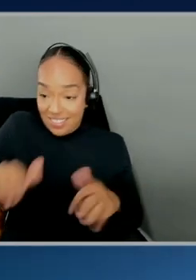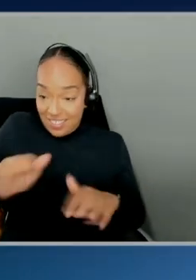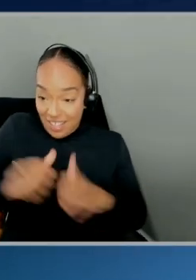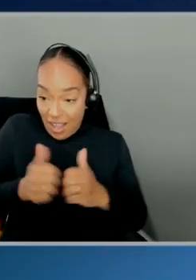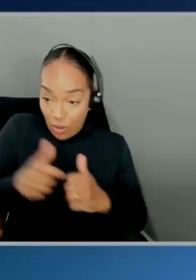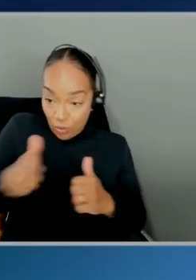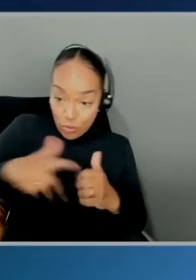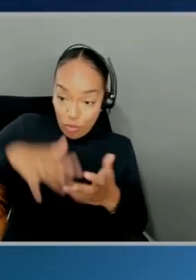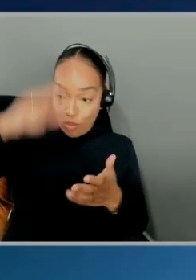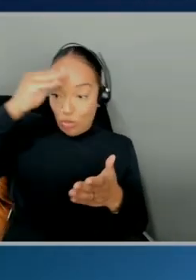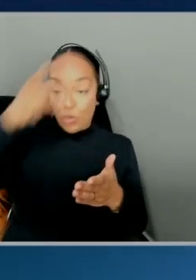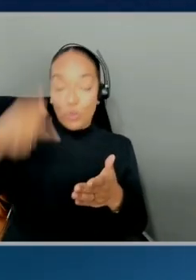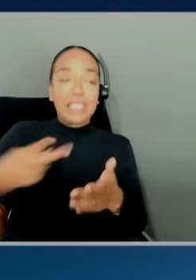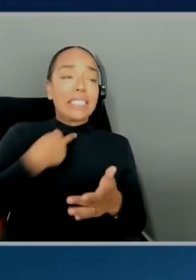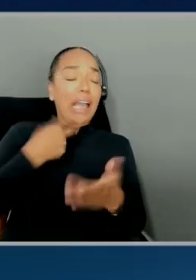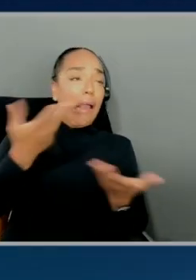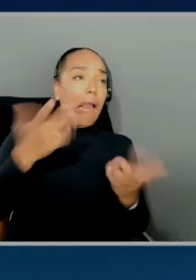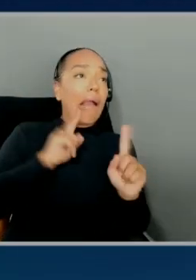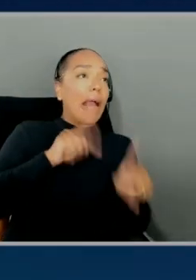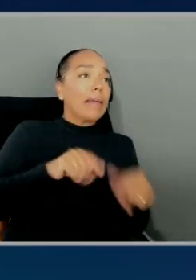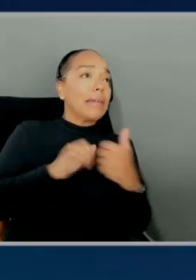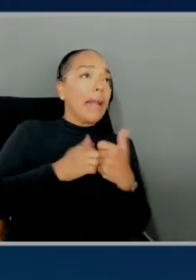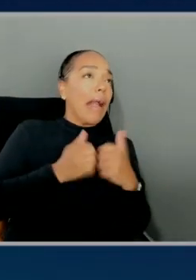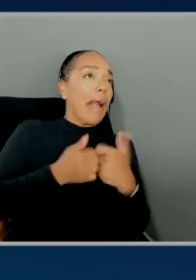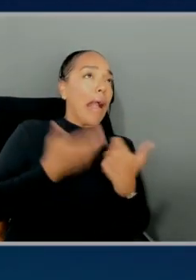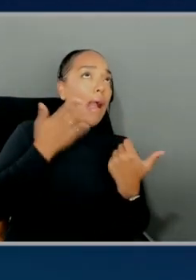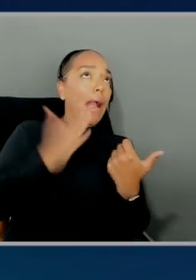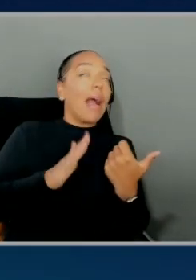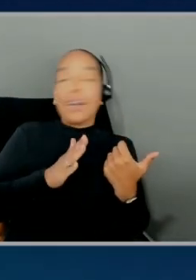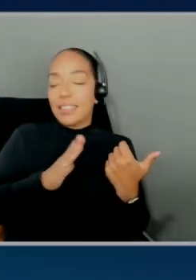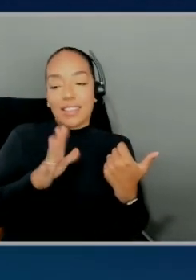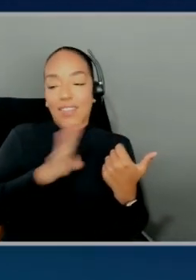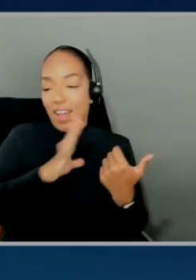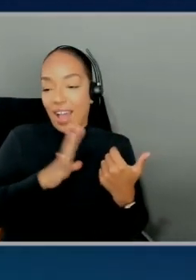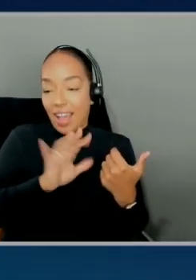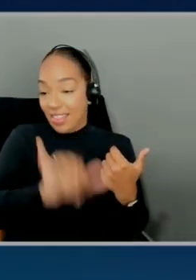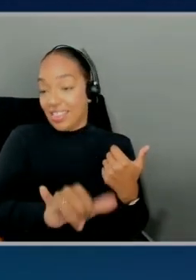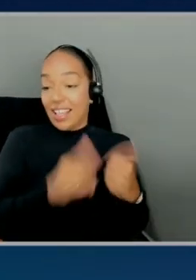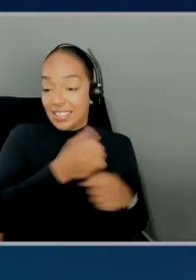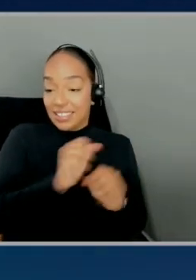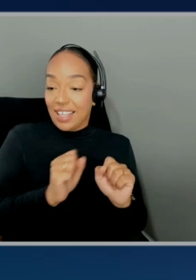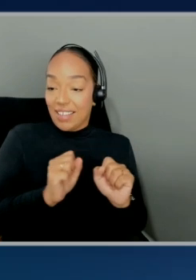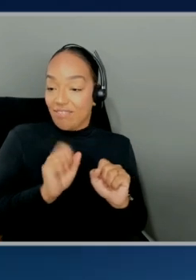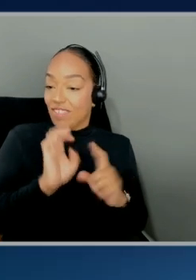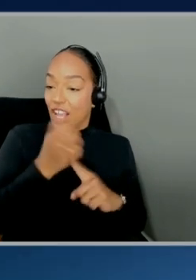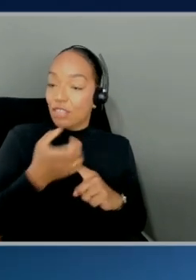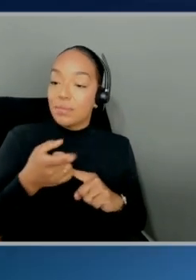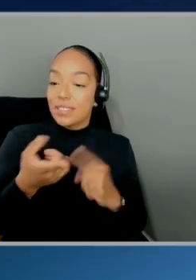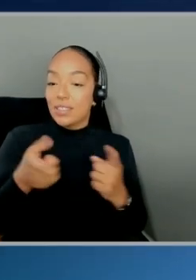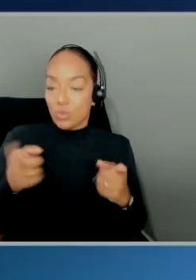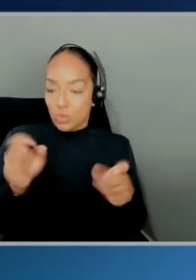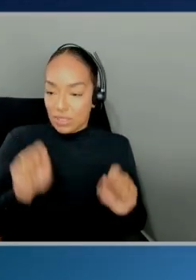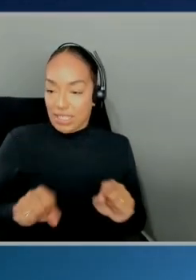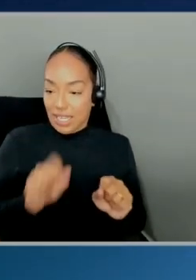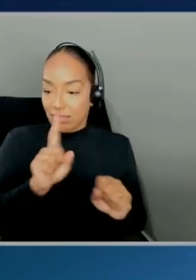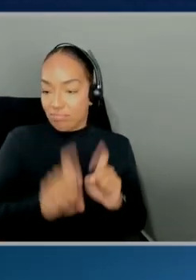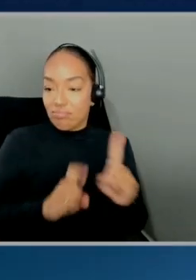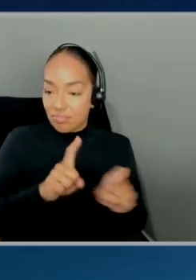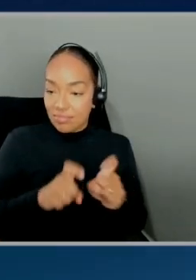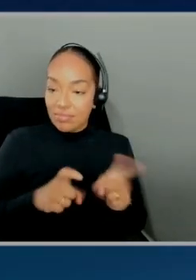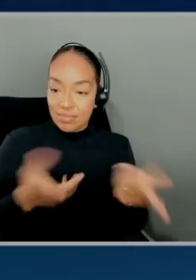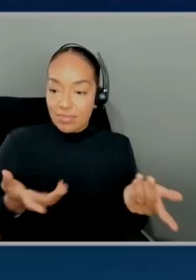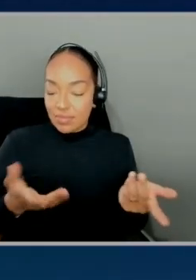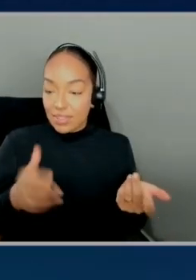when you don't know the answer, it's okay in this safe environment and in this, like, single console to ask a question. And at Amazon, we have